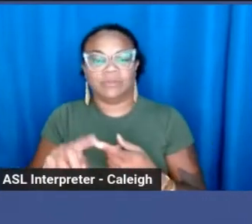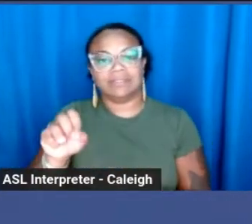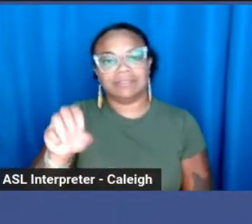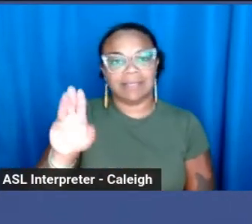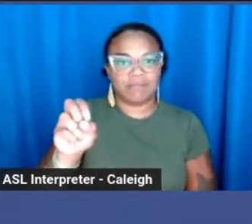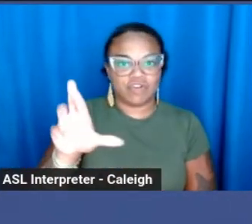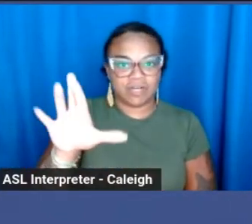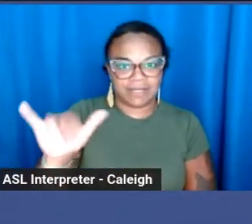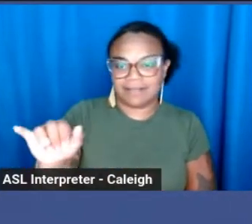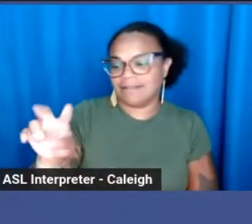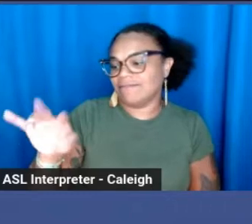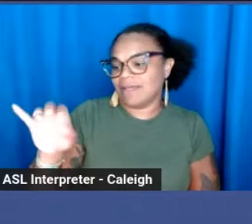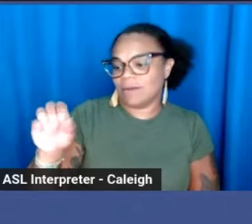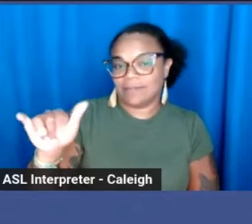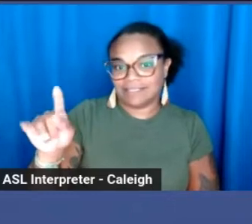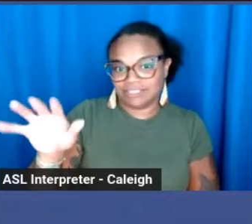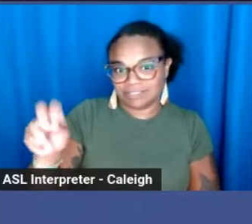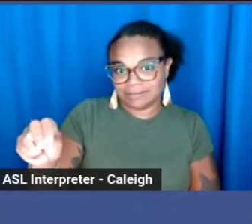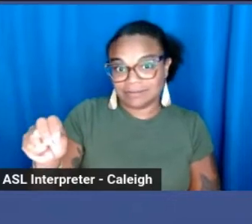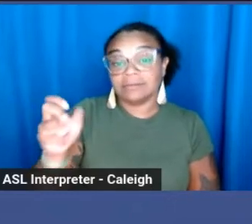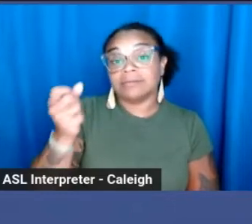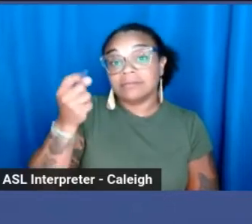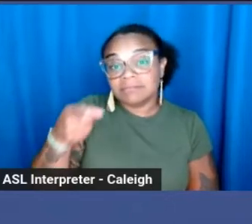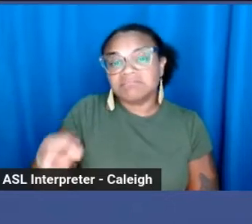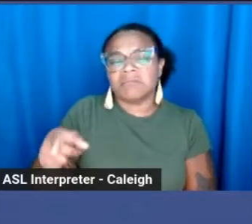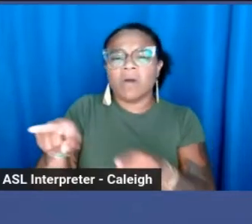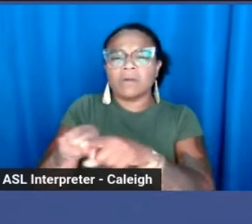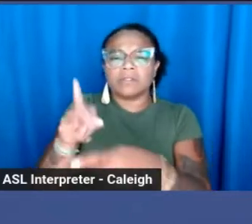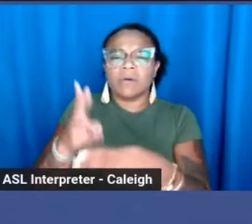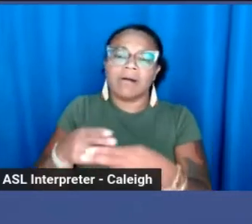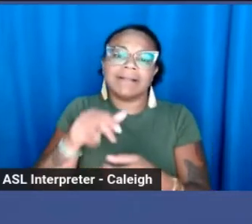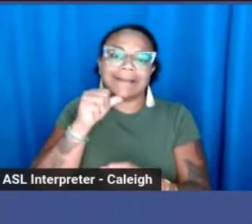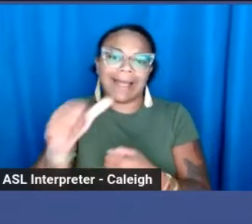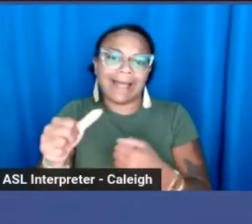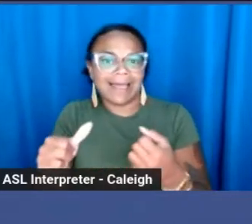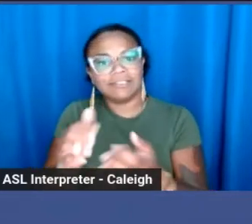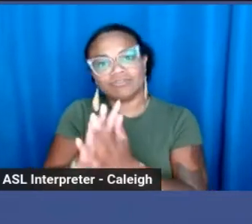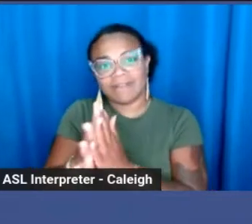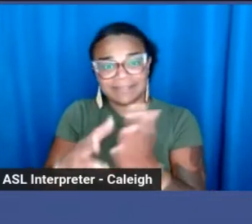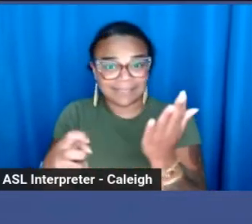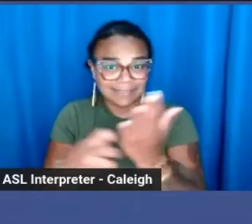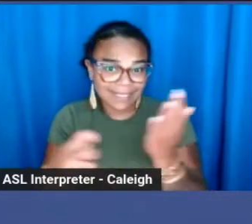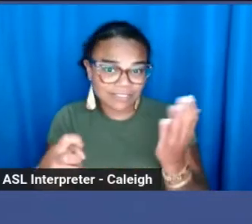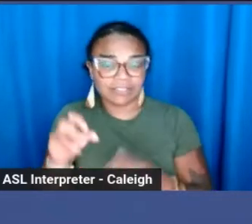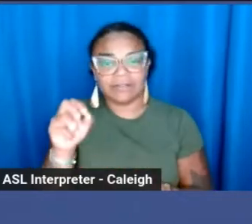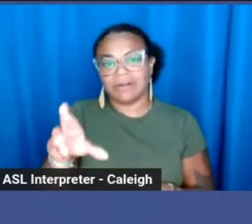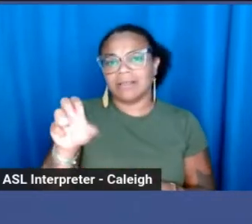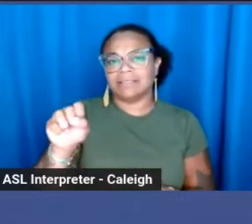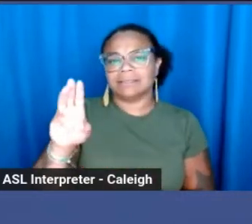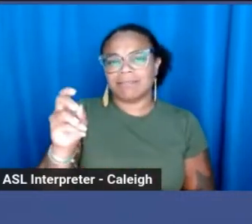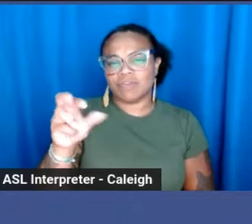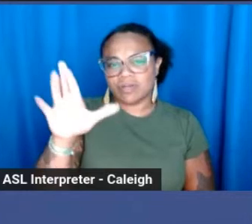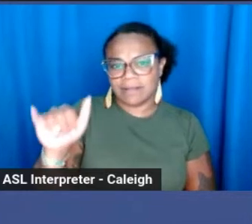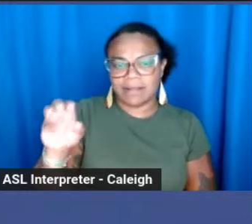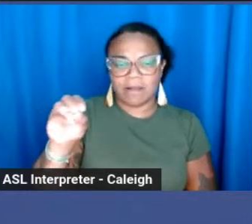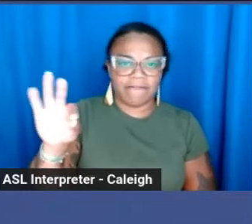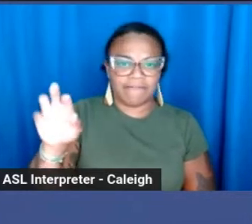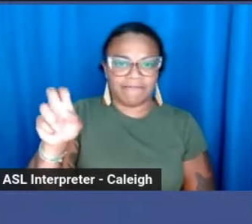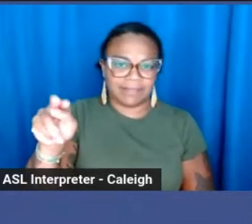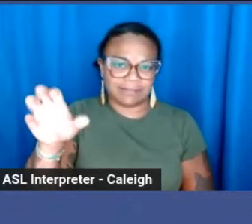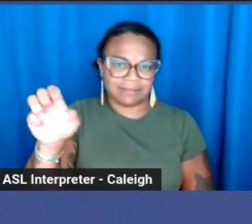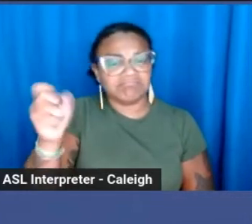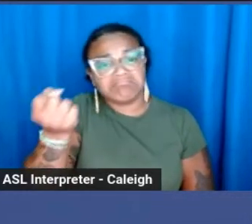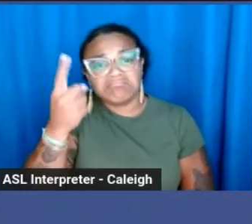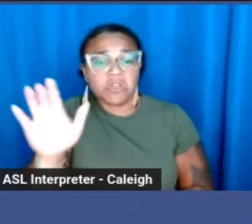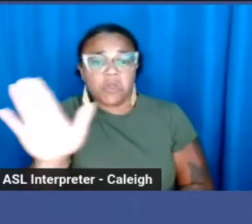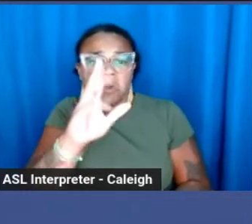Summary violations are also called non-traffic citations or summary offenses. There might be a similar thing in your state under a different